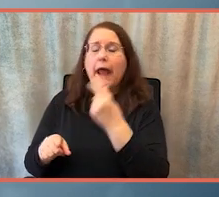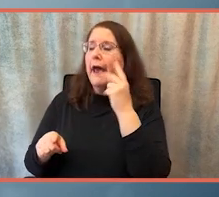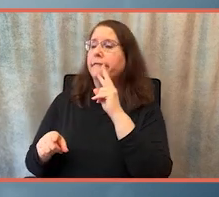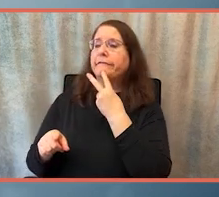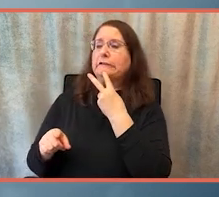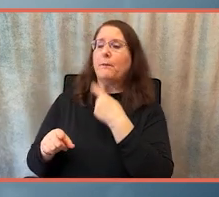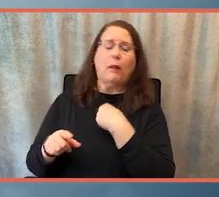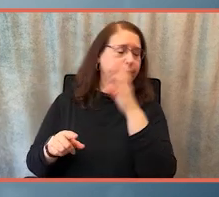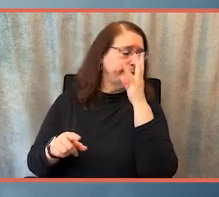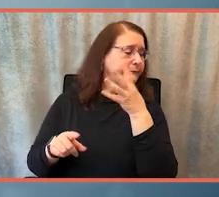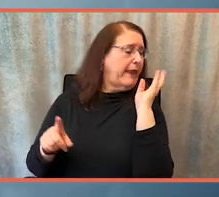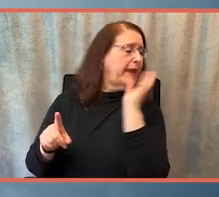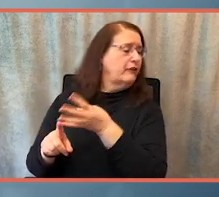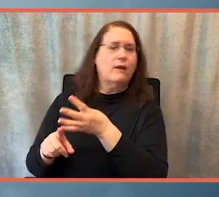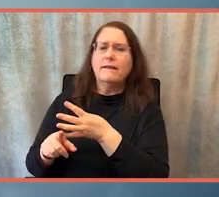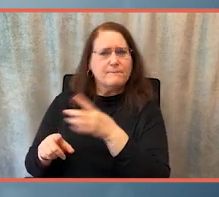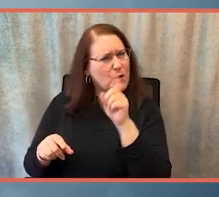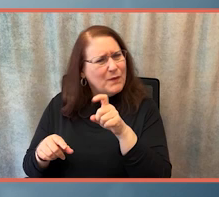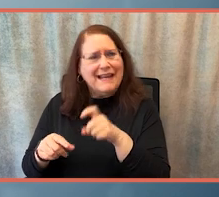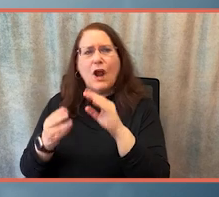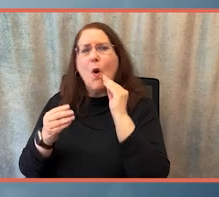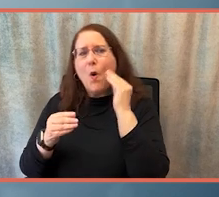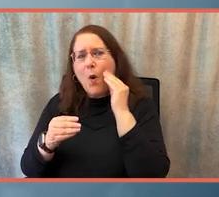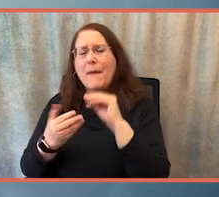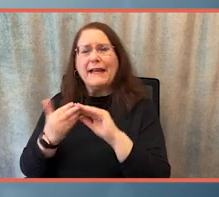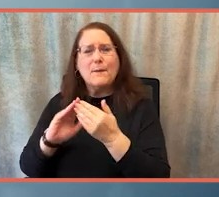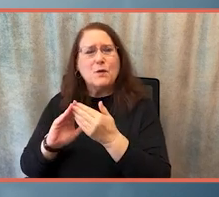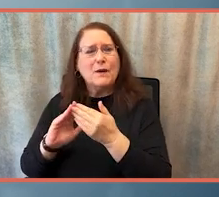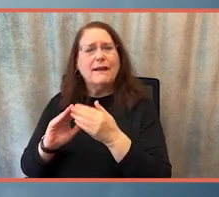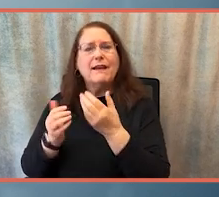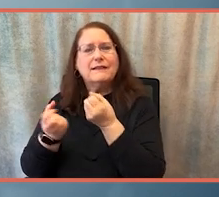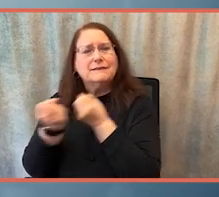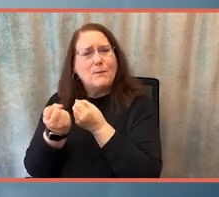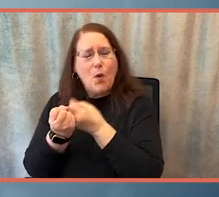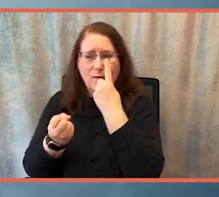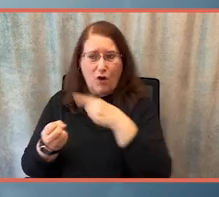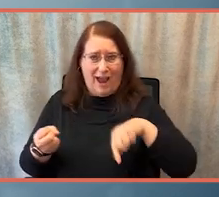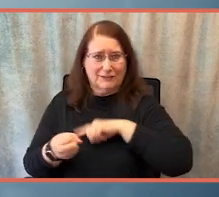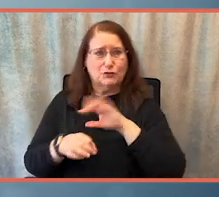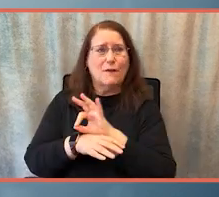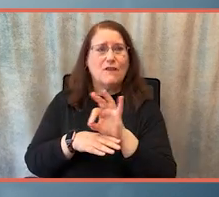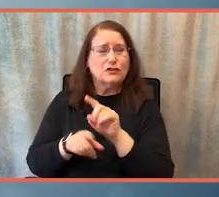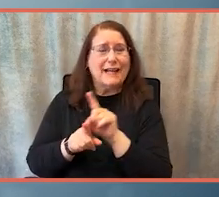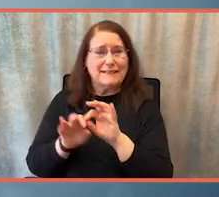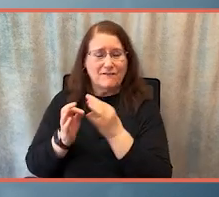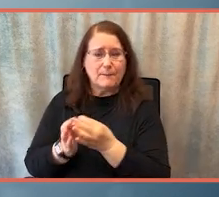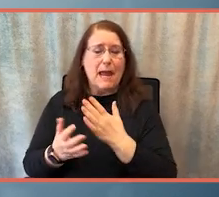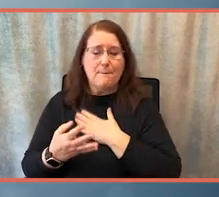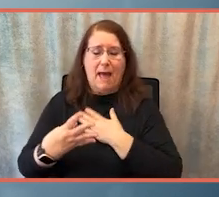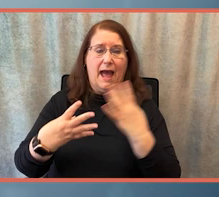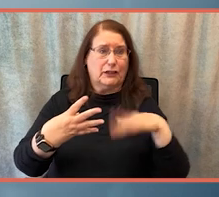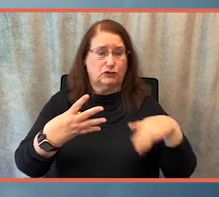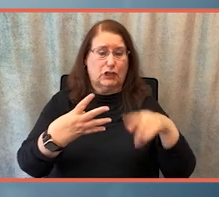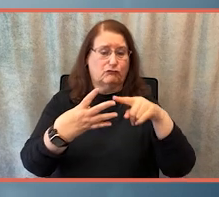We need the home and community-based supports to be able to function as a family. My younger kids, three younger kids,